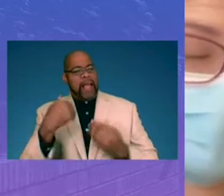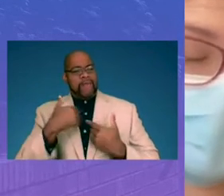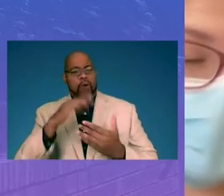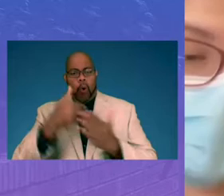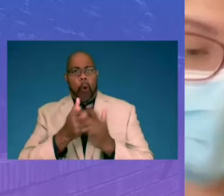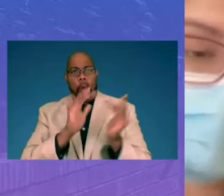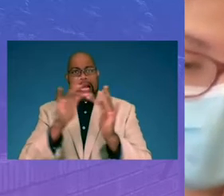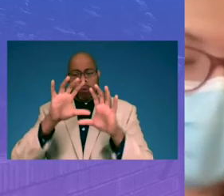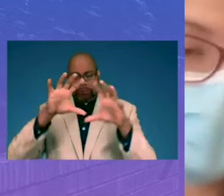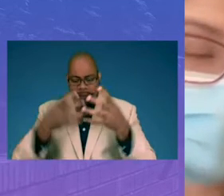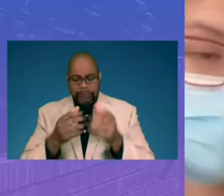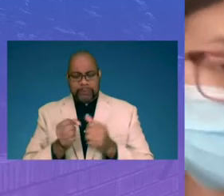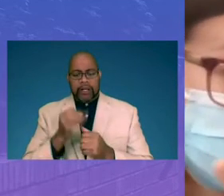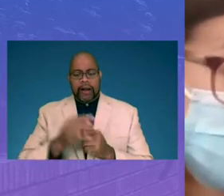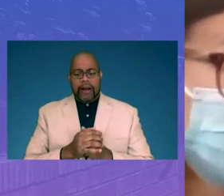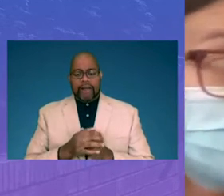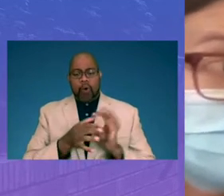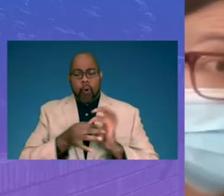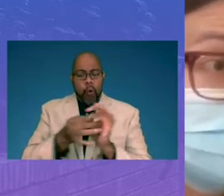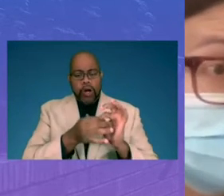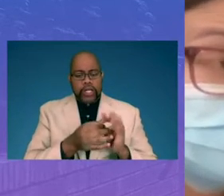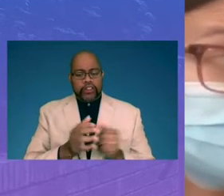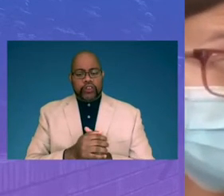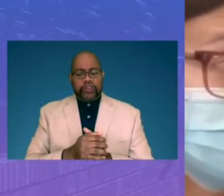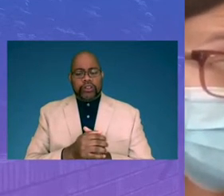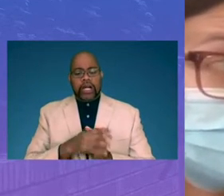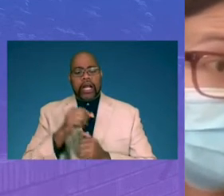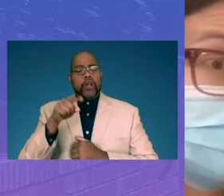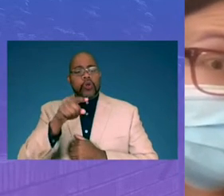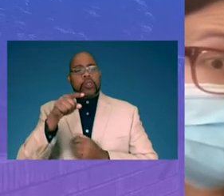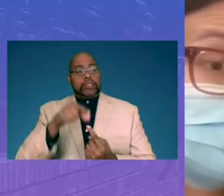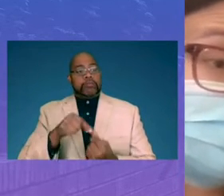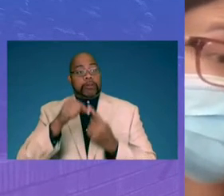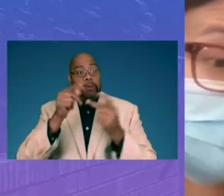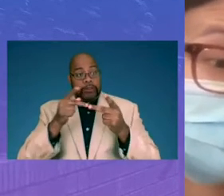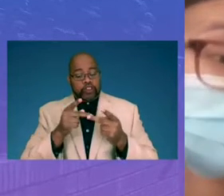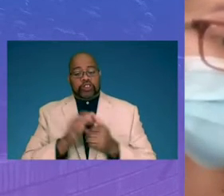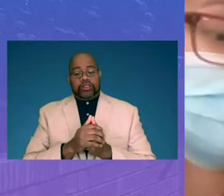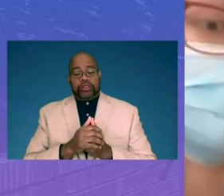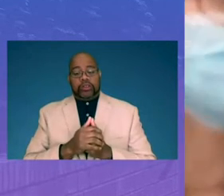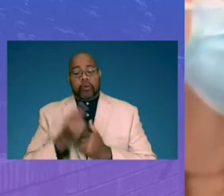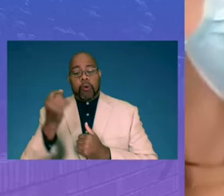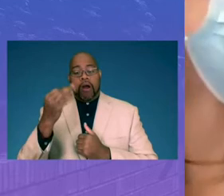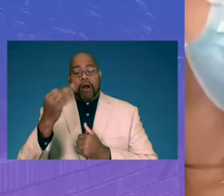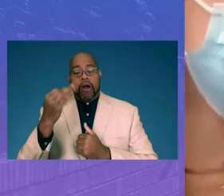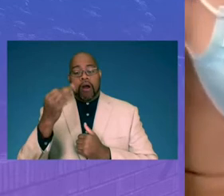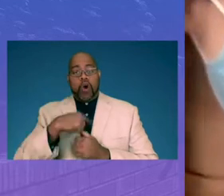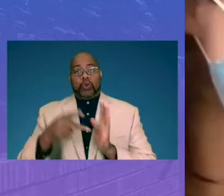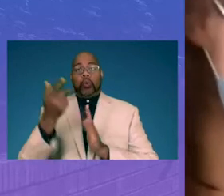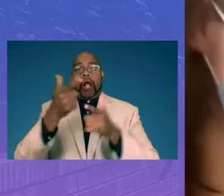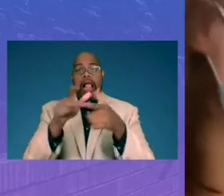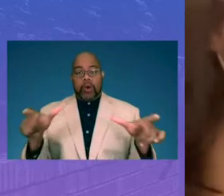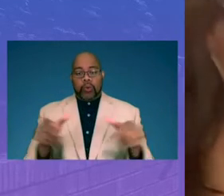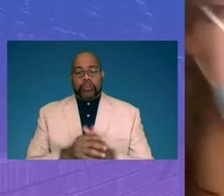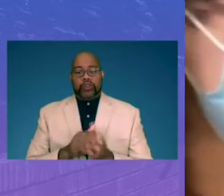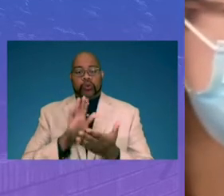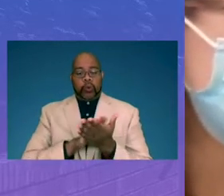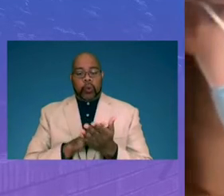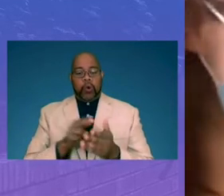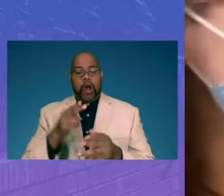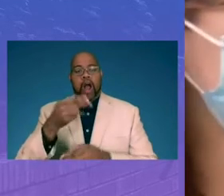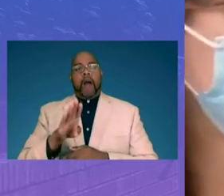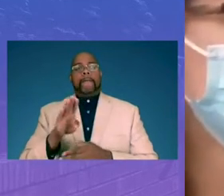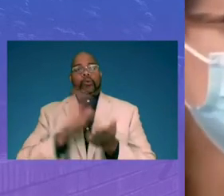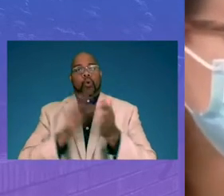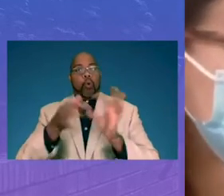of coordinators, Hub School coordinators, and you are in a special position of being one of our dual language school Hub School coordinators. So,